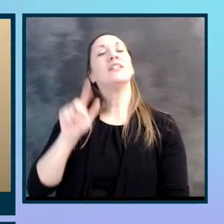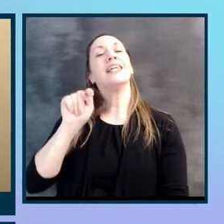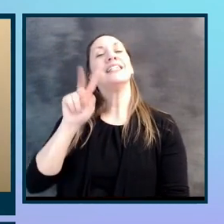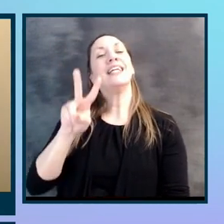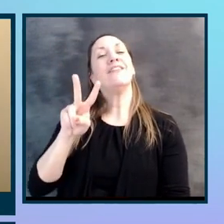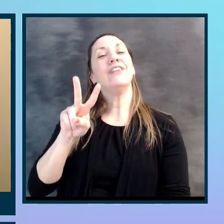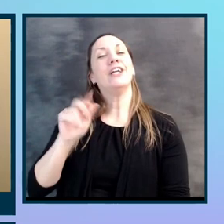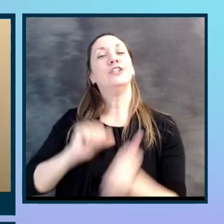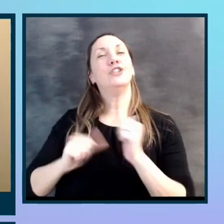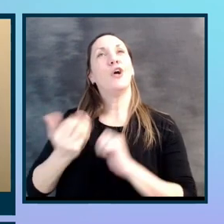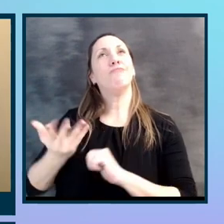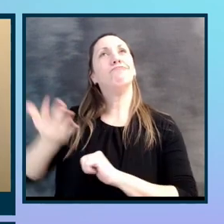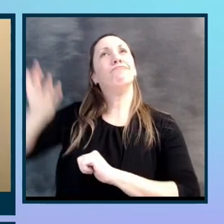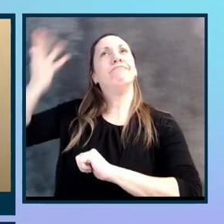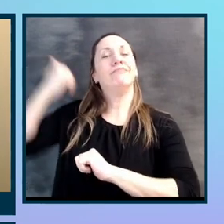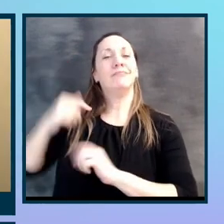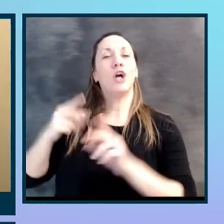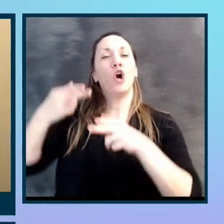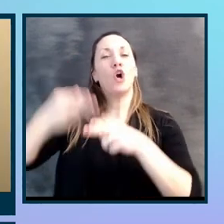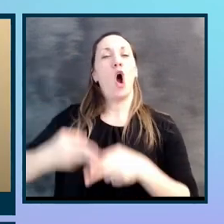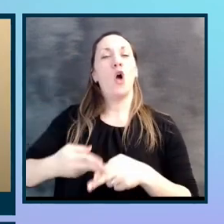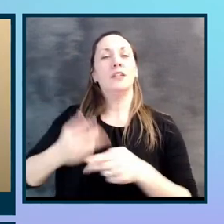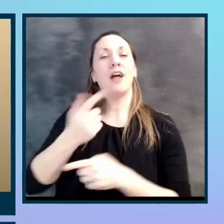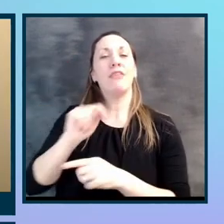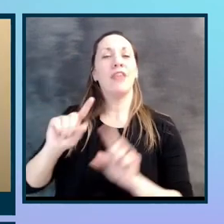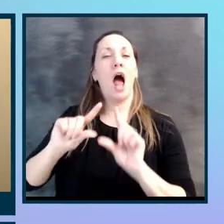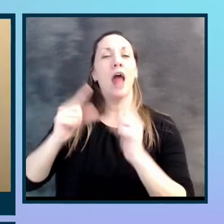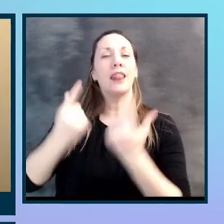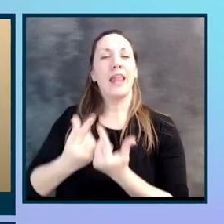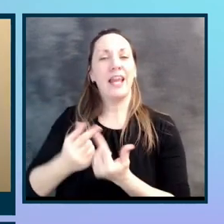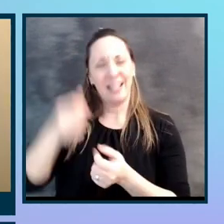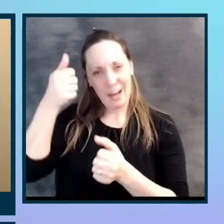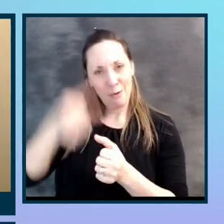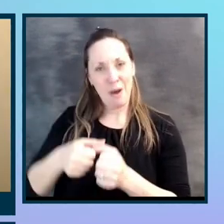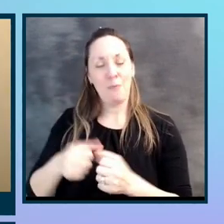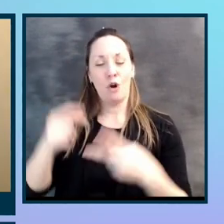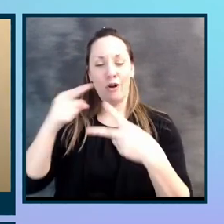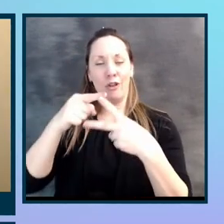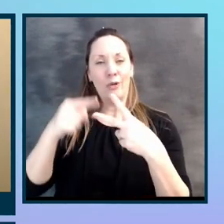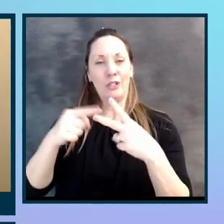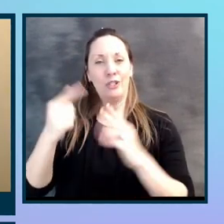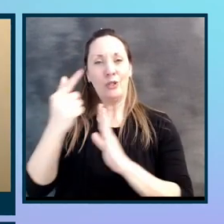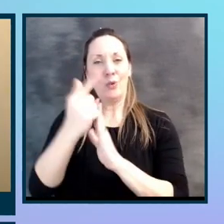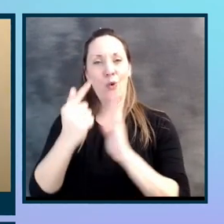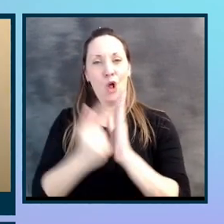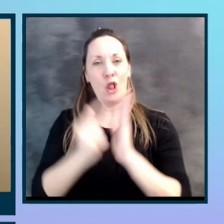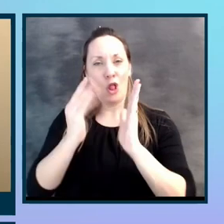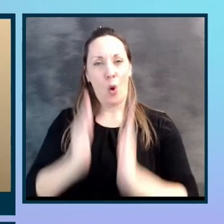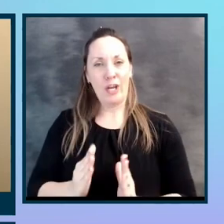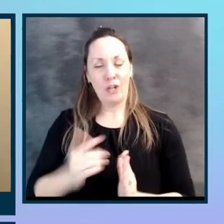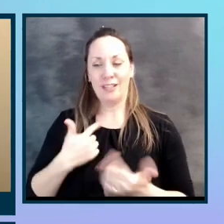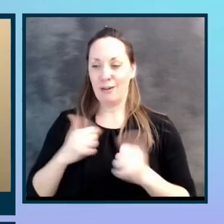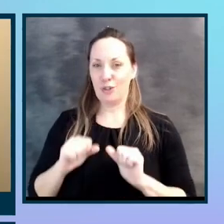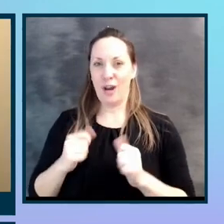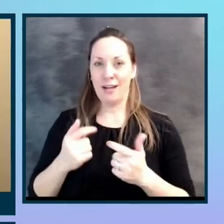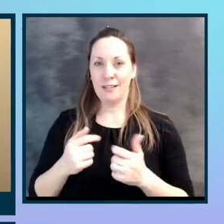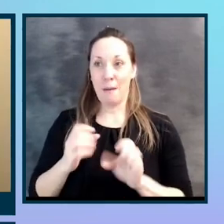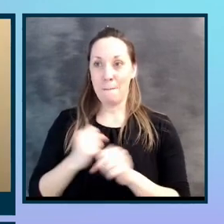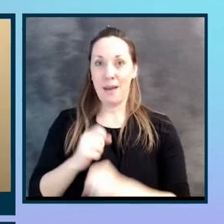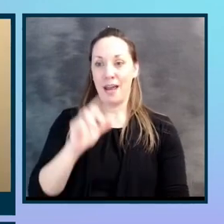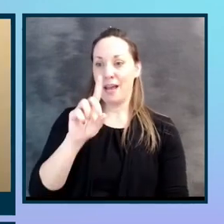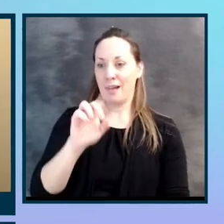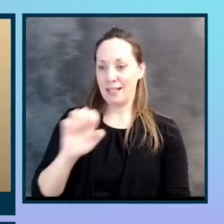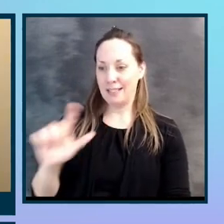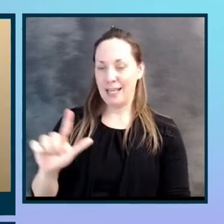fantasy football. And I remember the pilot episode. It was two lawyers and it was, you know, they were trying to make a deal for a client that had